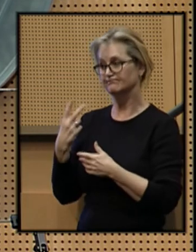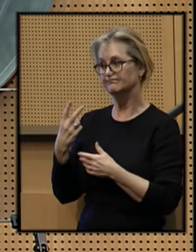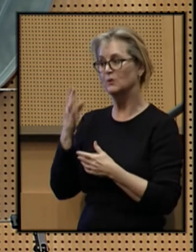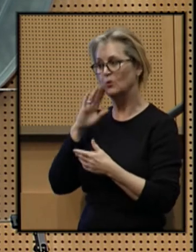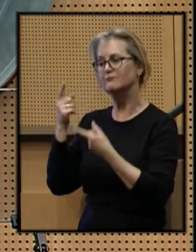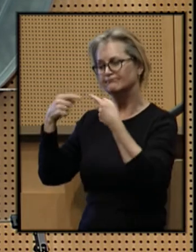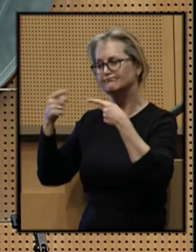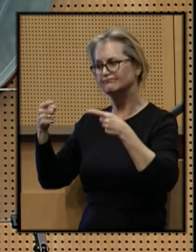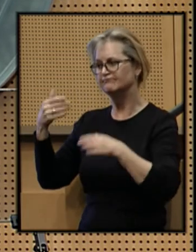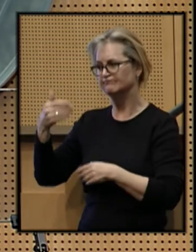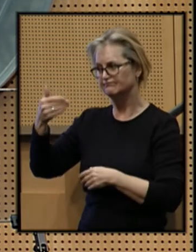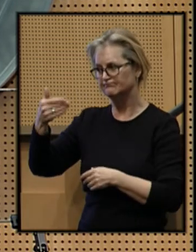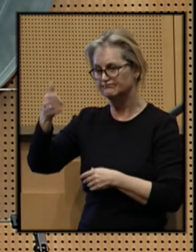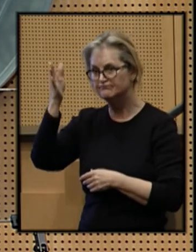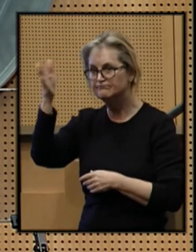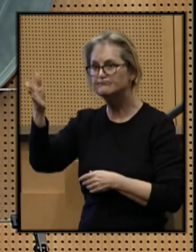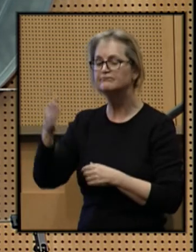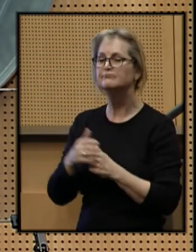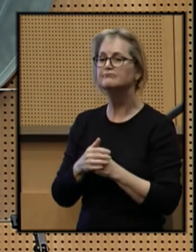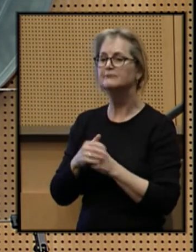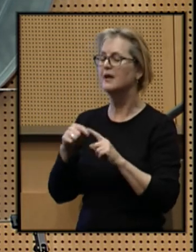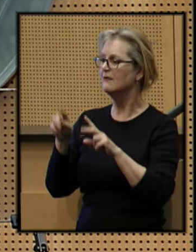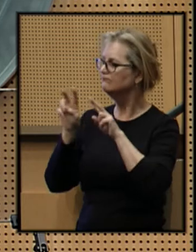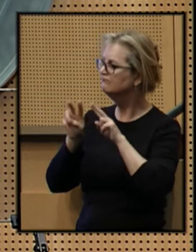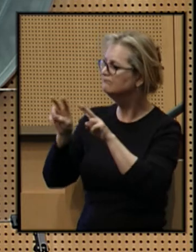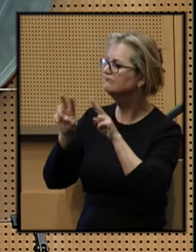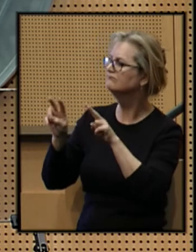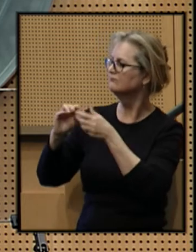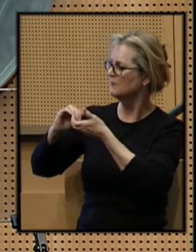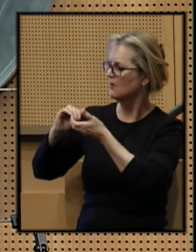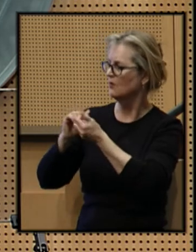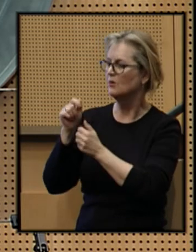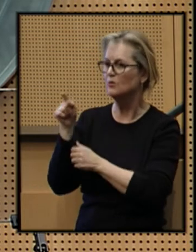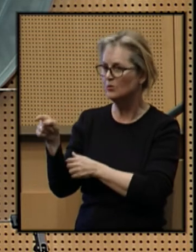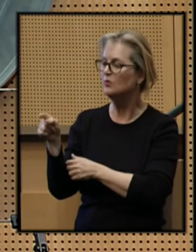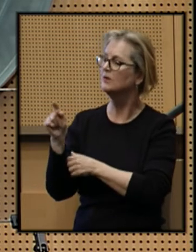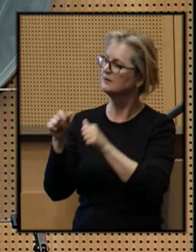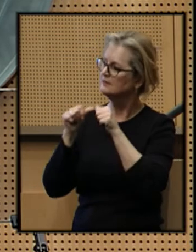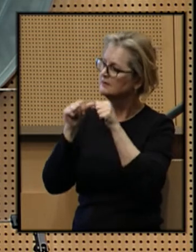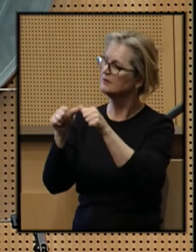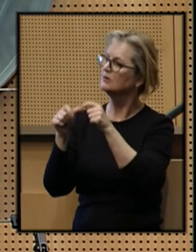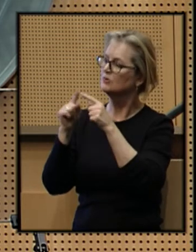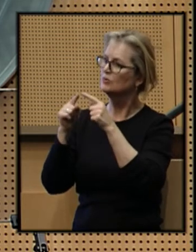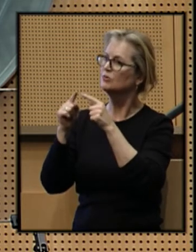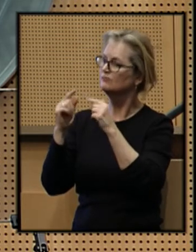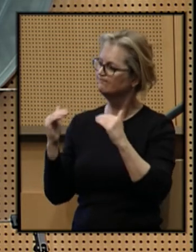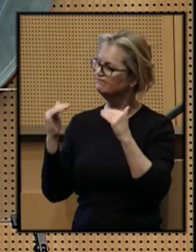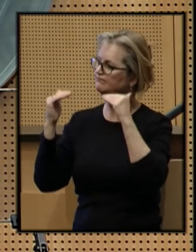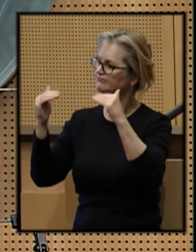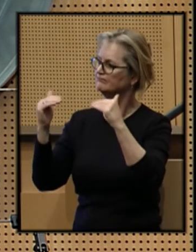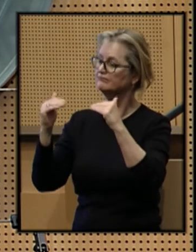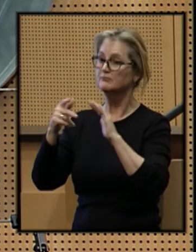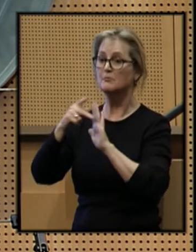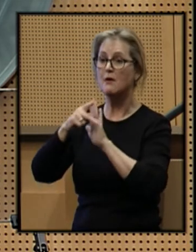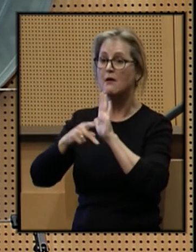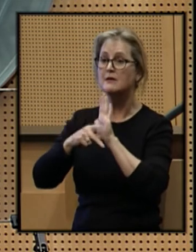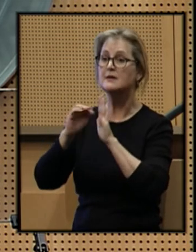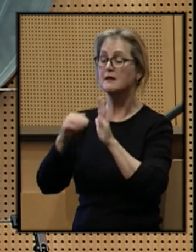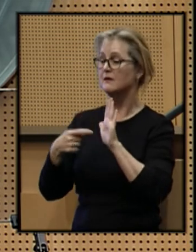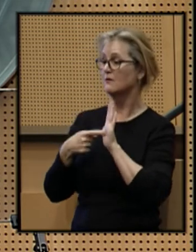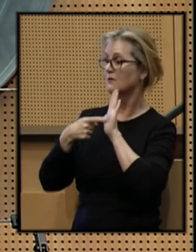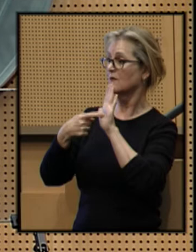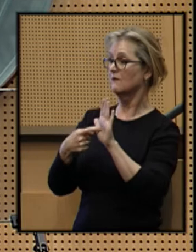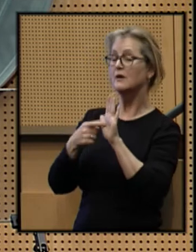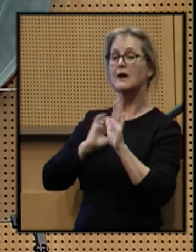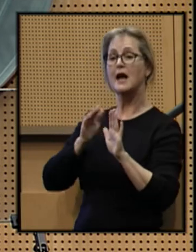disagree from time to time, I look forward to partnering with you and continuing to advance the policies that reflect